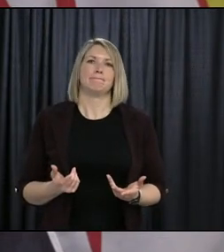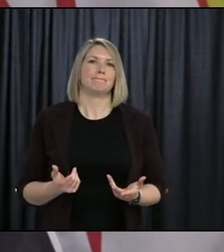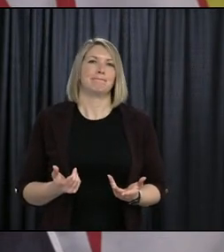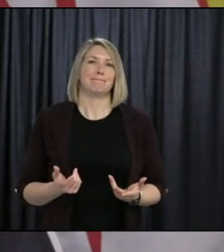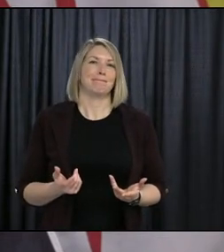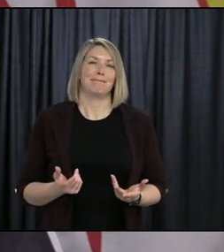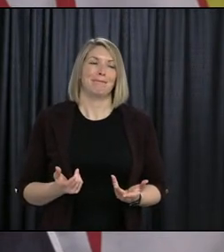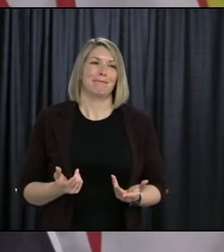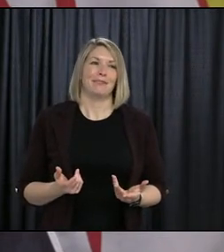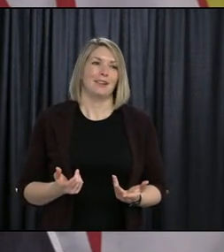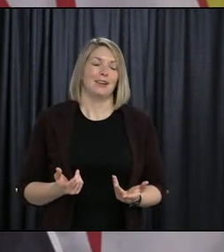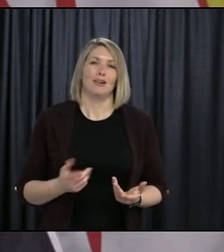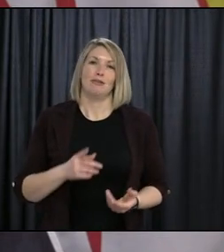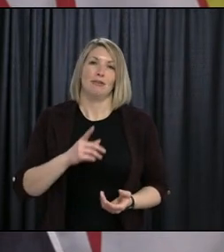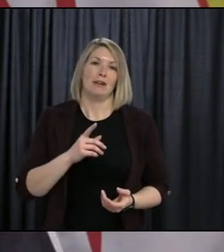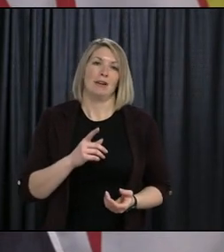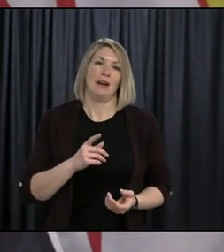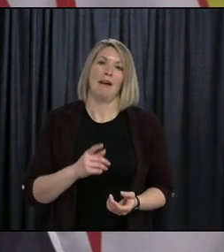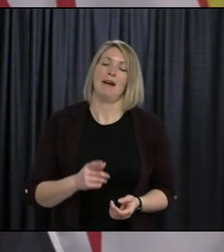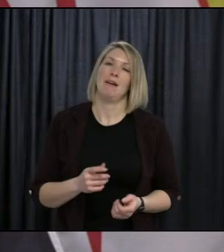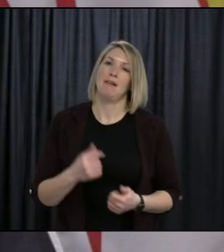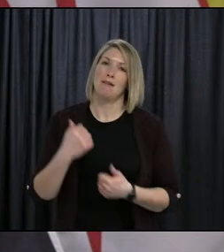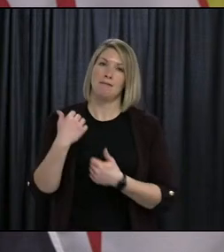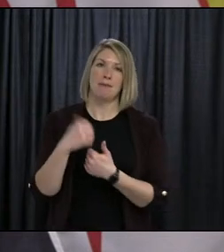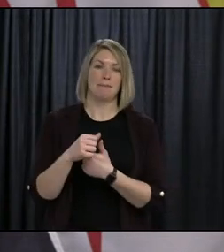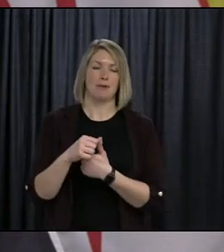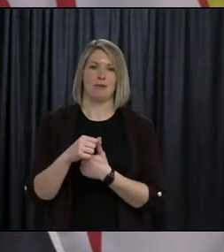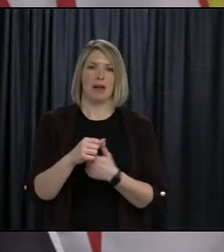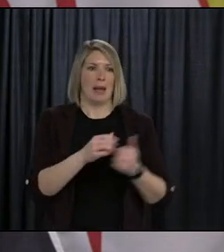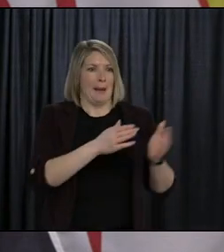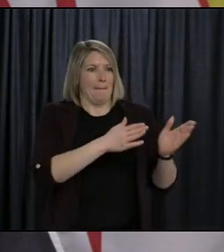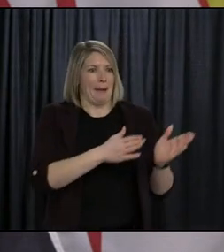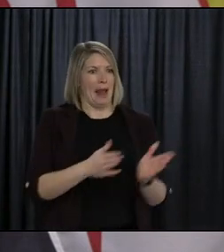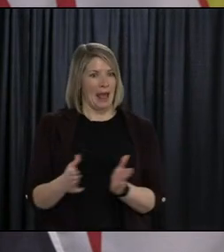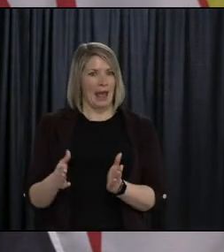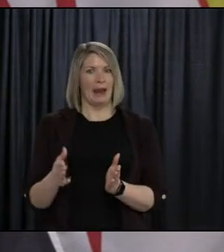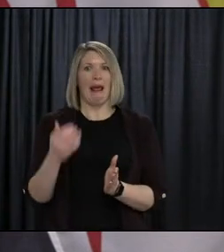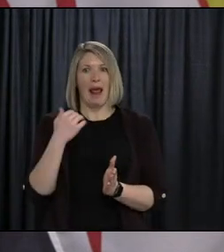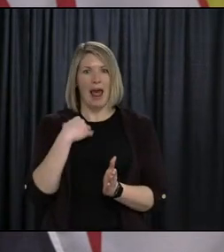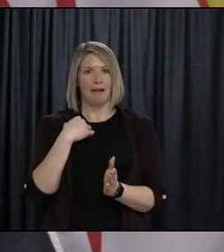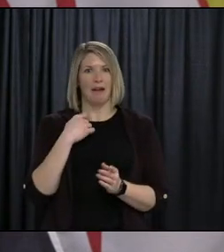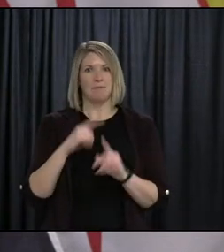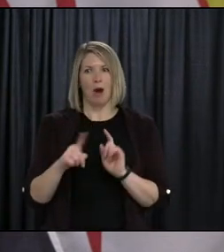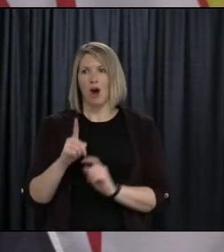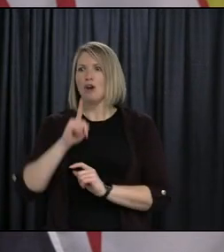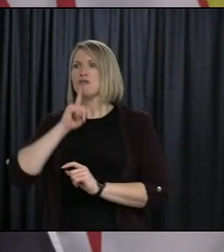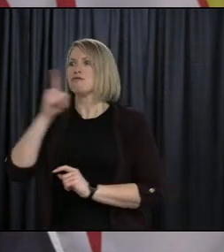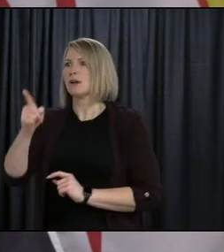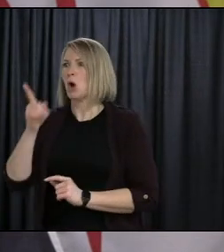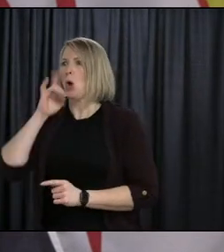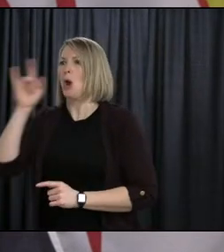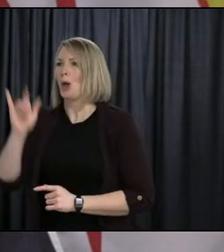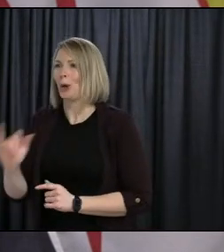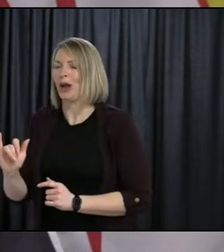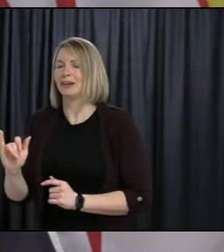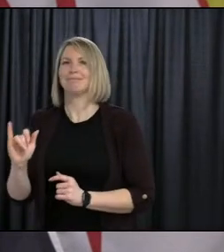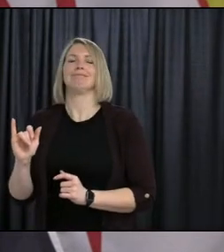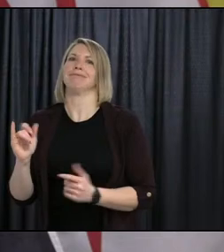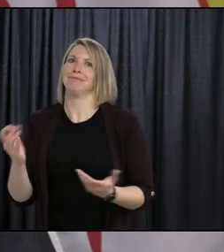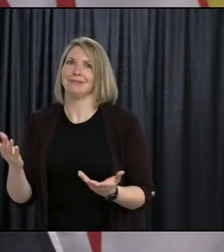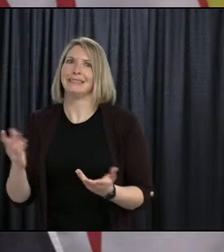Obviously, no plan survives first contact with reality, I'm fond of saying, and I've lived that. So